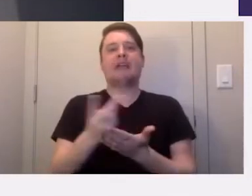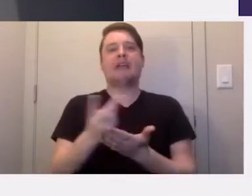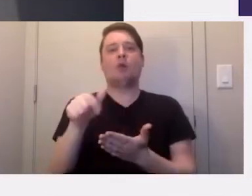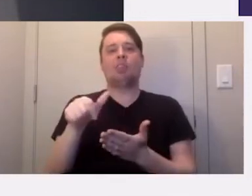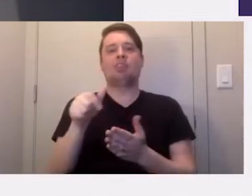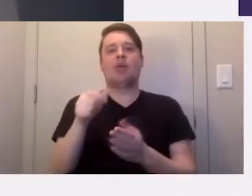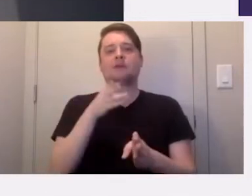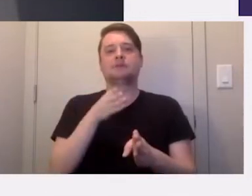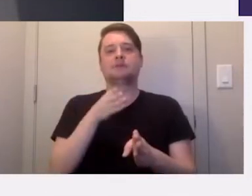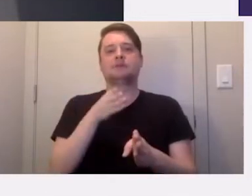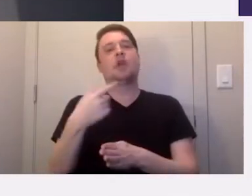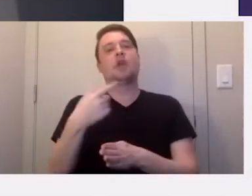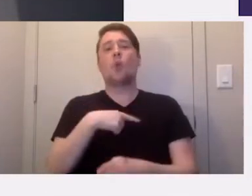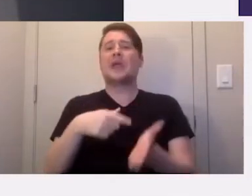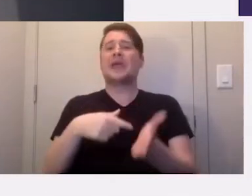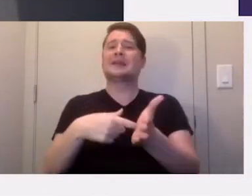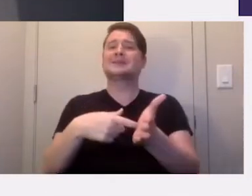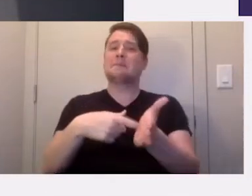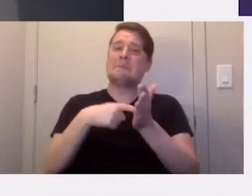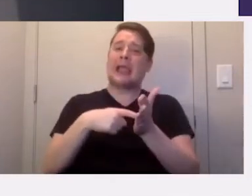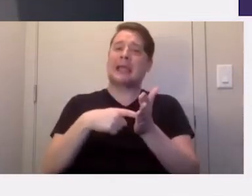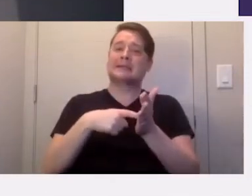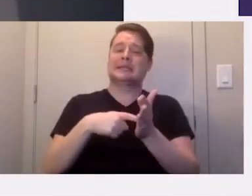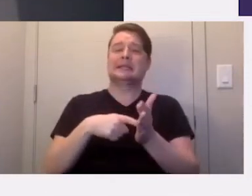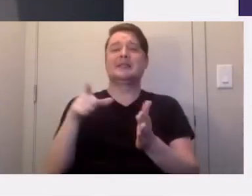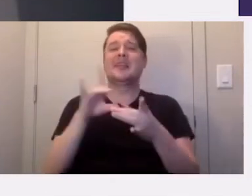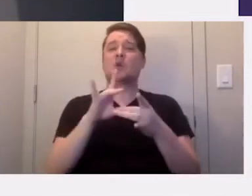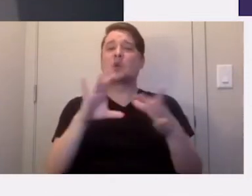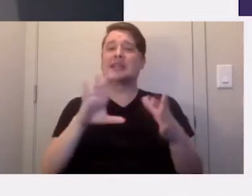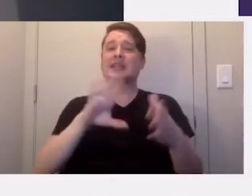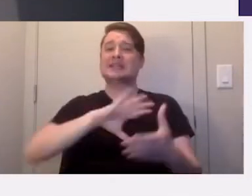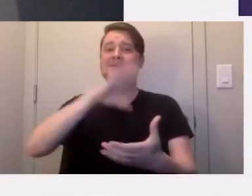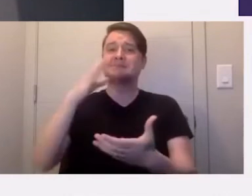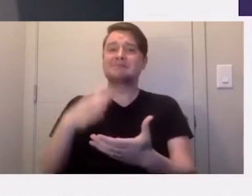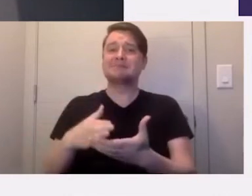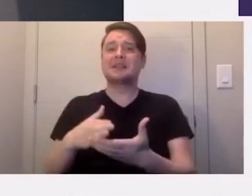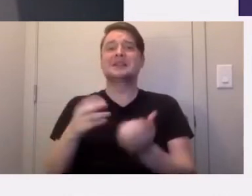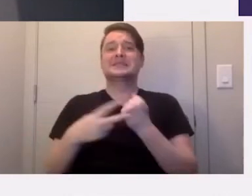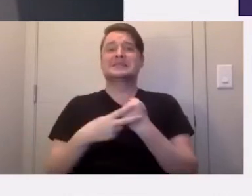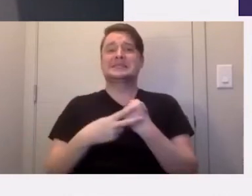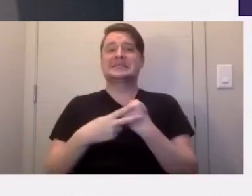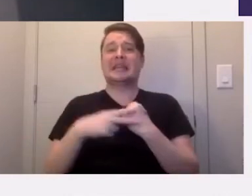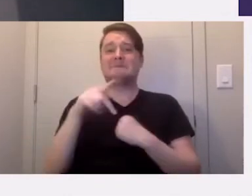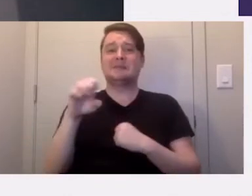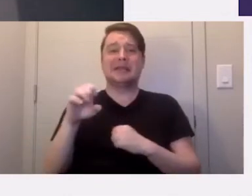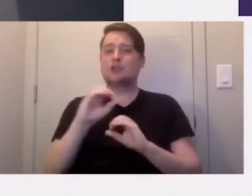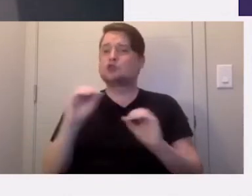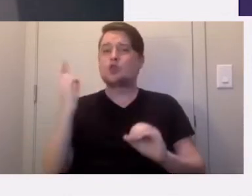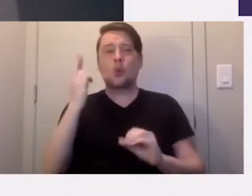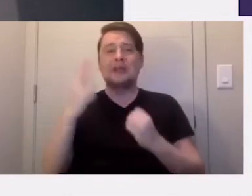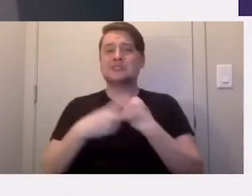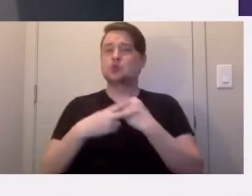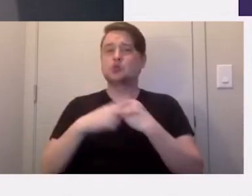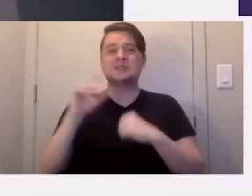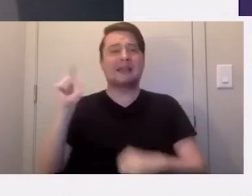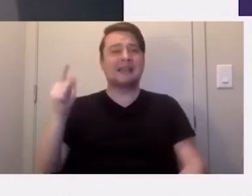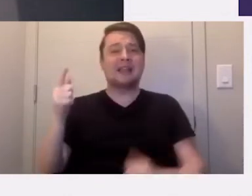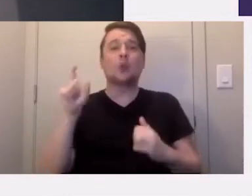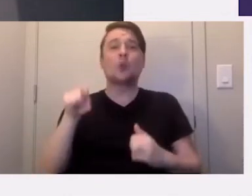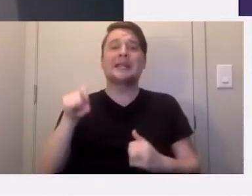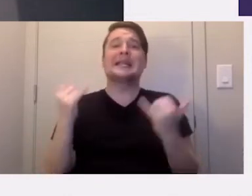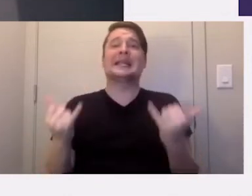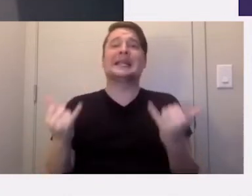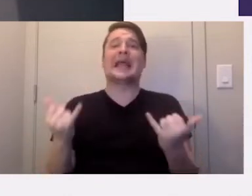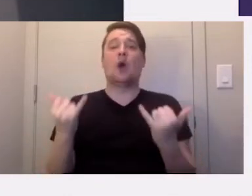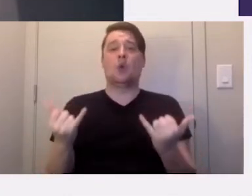demanding that they release the PPE from the stockpile. There's no reason to save it for later. We need it now.